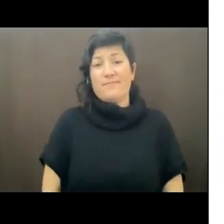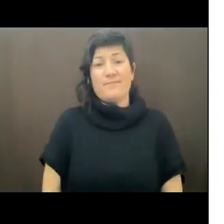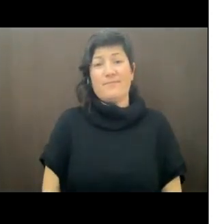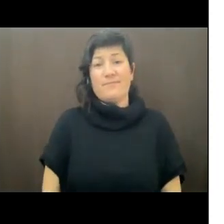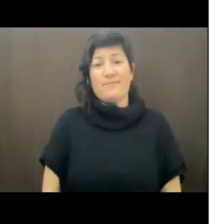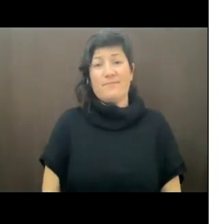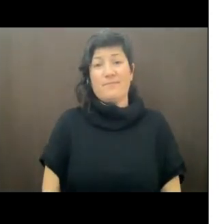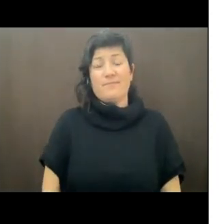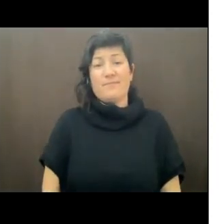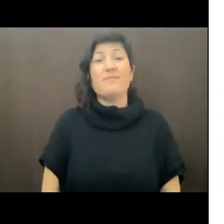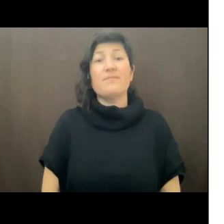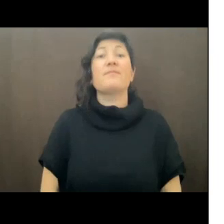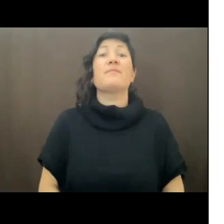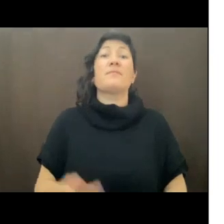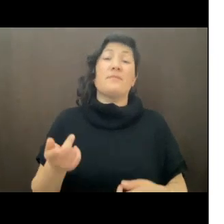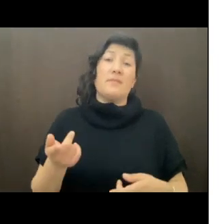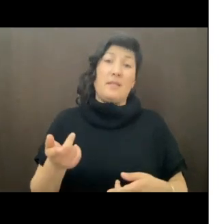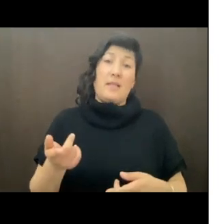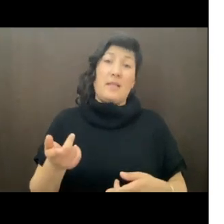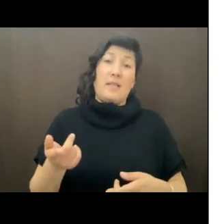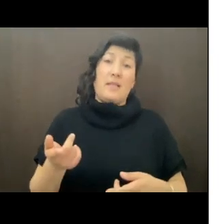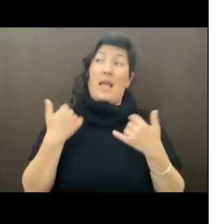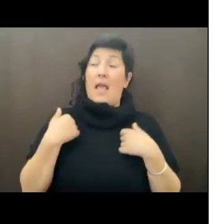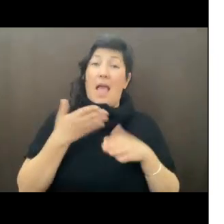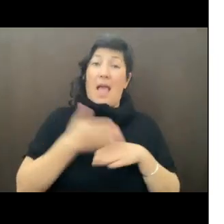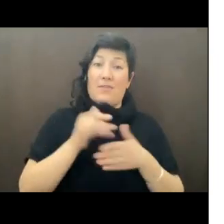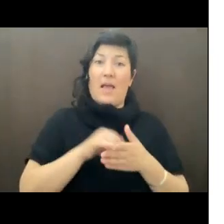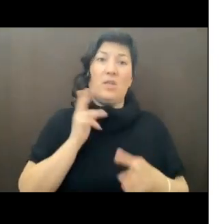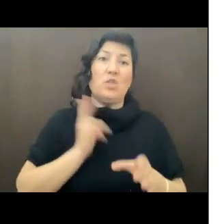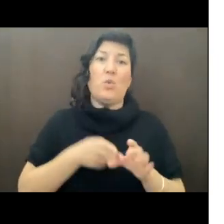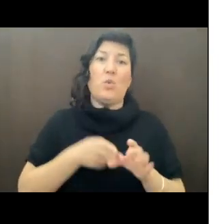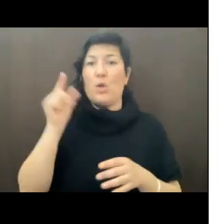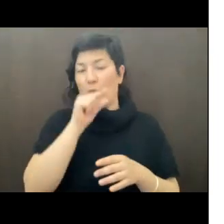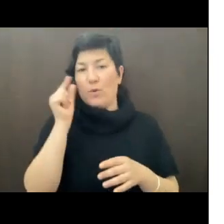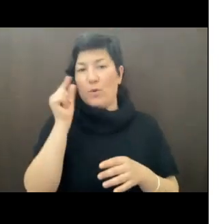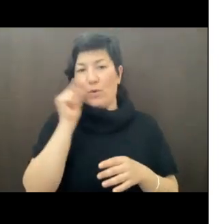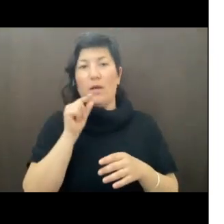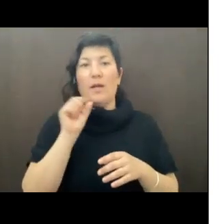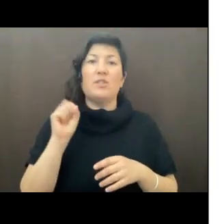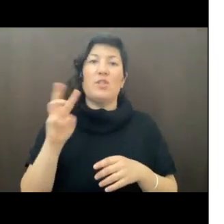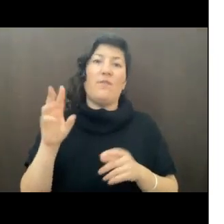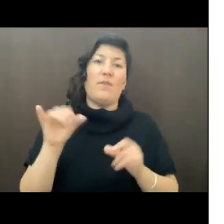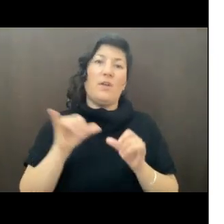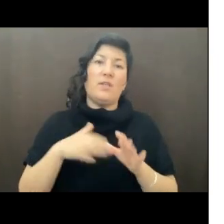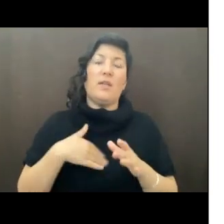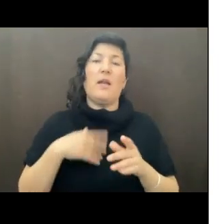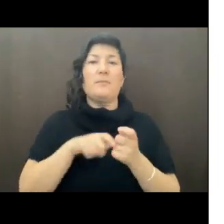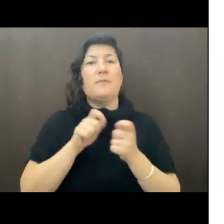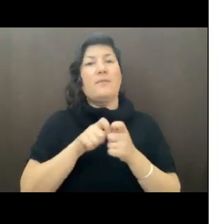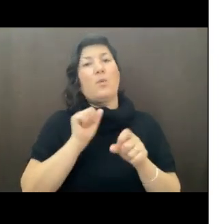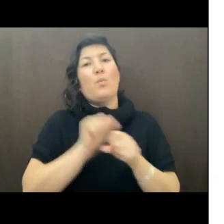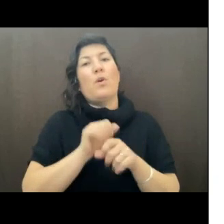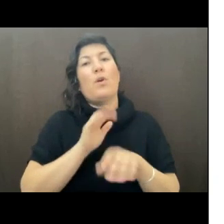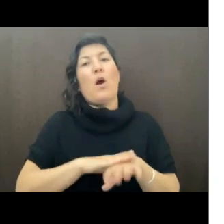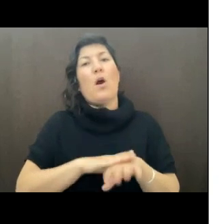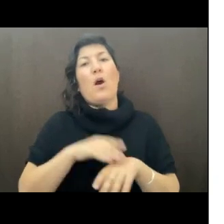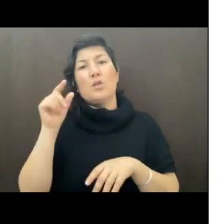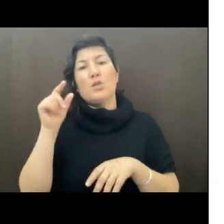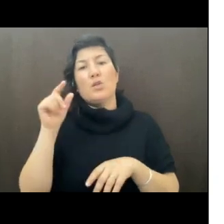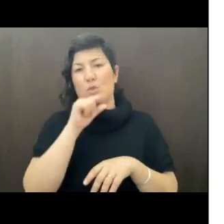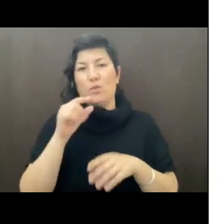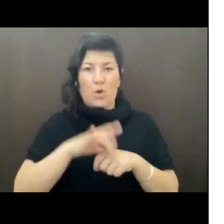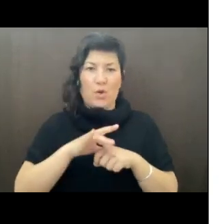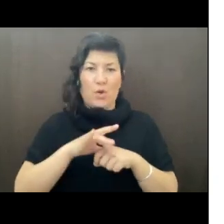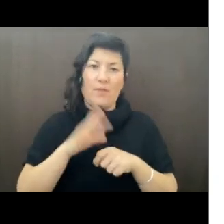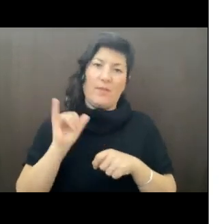Since then, I have joined Google as a software engineer. I work specifically on Google Earth Engine as one of my tasks. And that is a platform in the